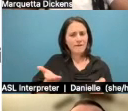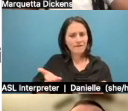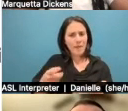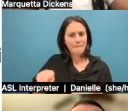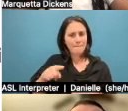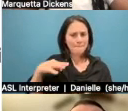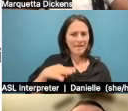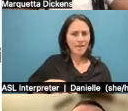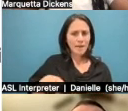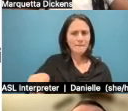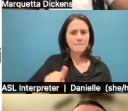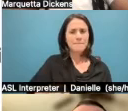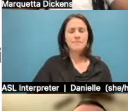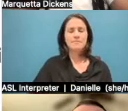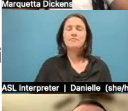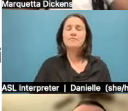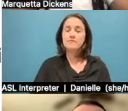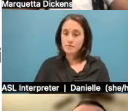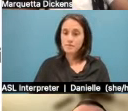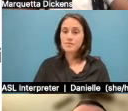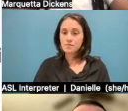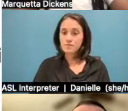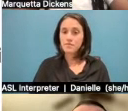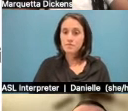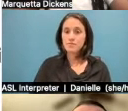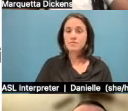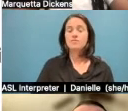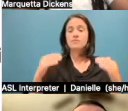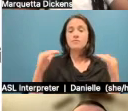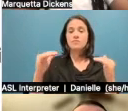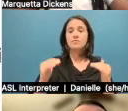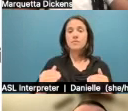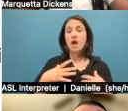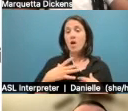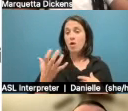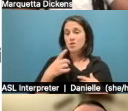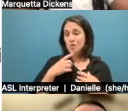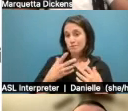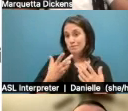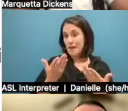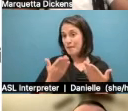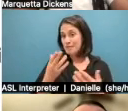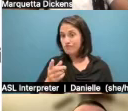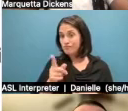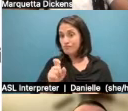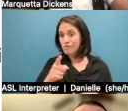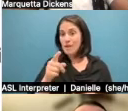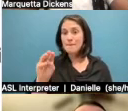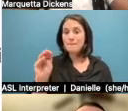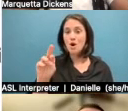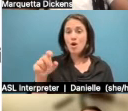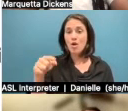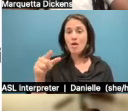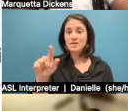Yeah, that does. I'd love to maybe throw this question also to Mark Quetta. How